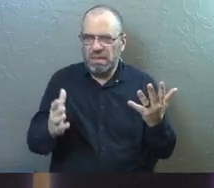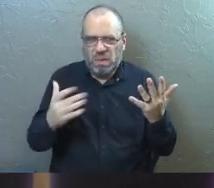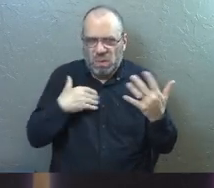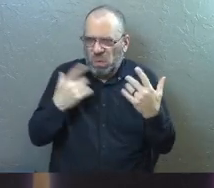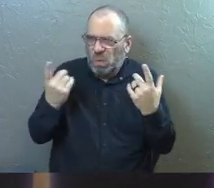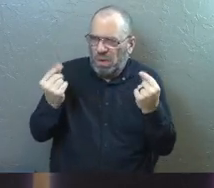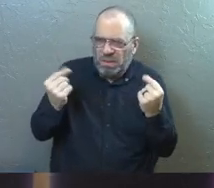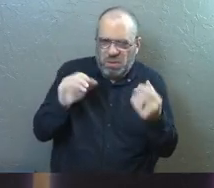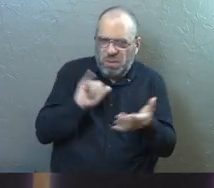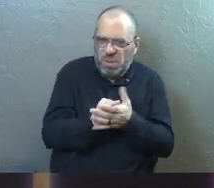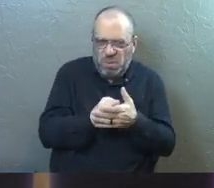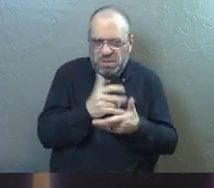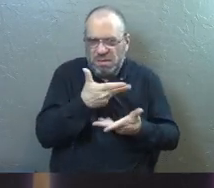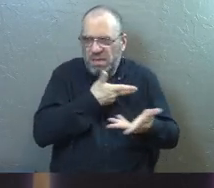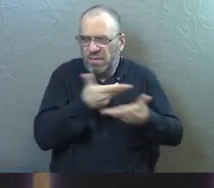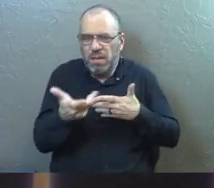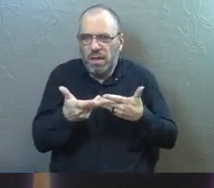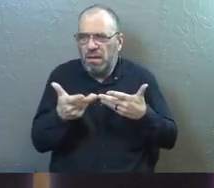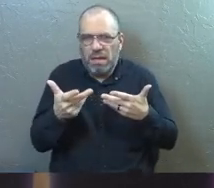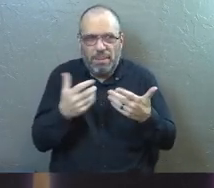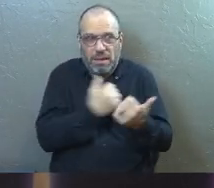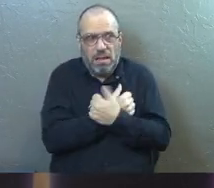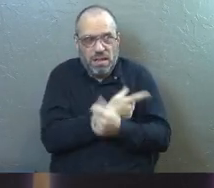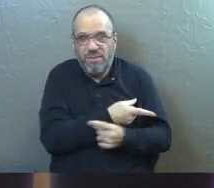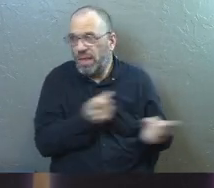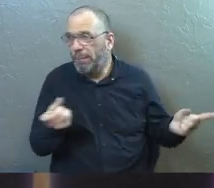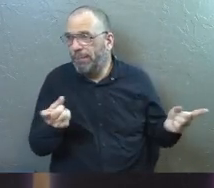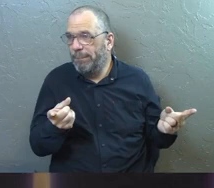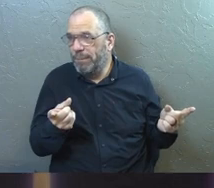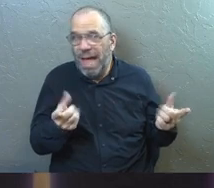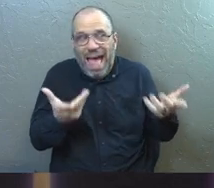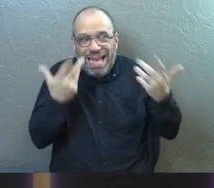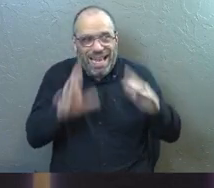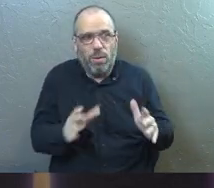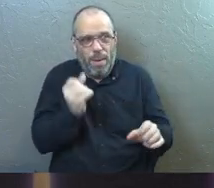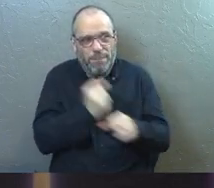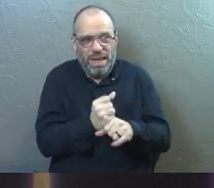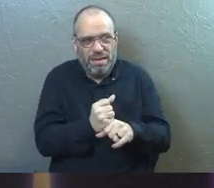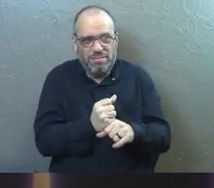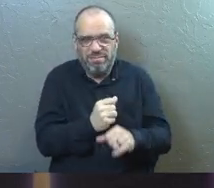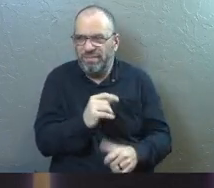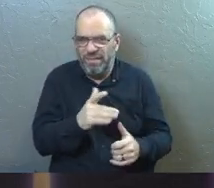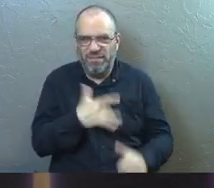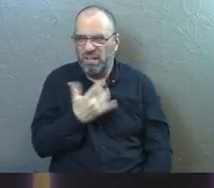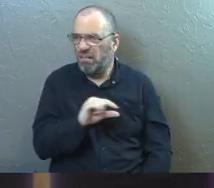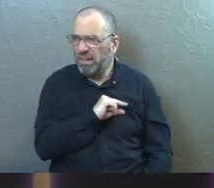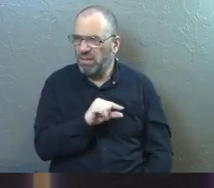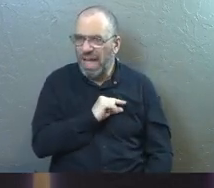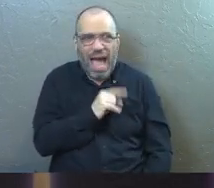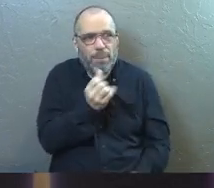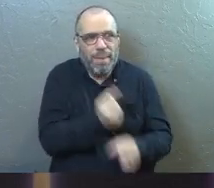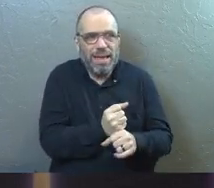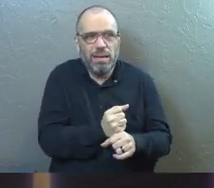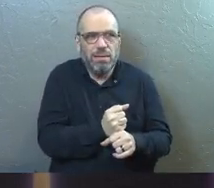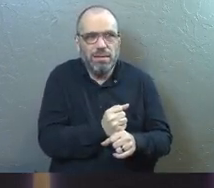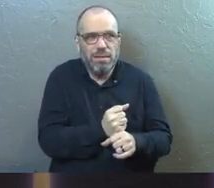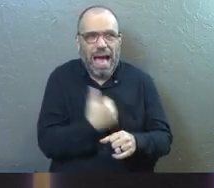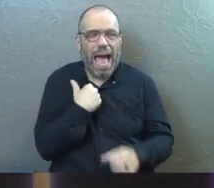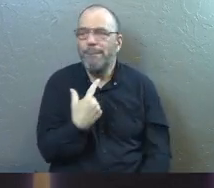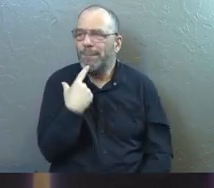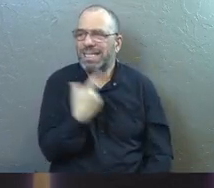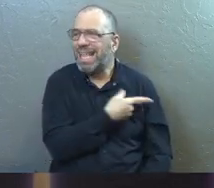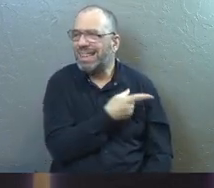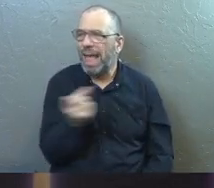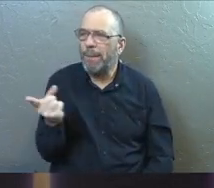like what do I do in those conversations he's like because I love them and I don't want to make them feel guilty I just want to make them feel missed